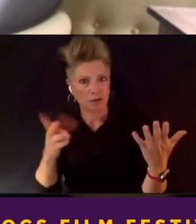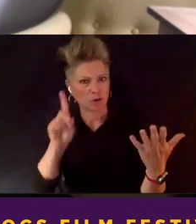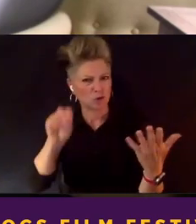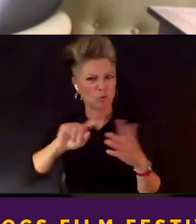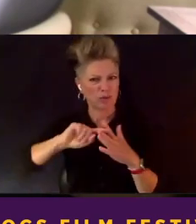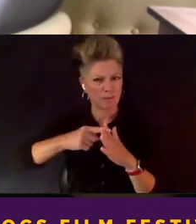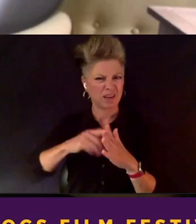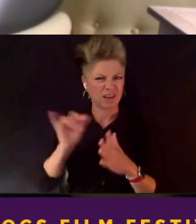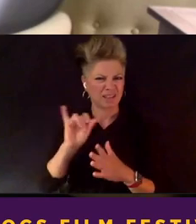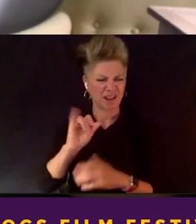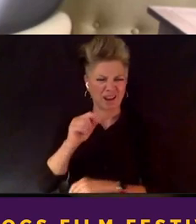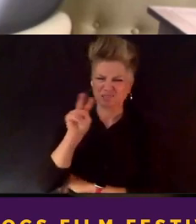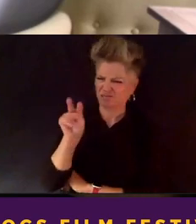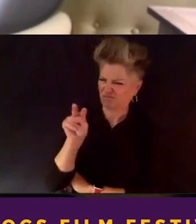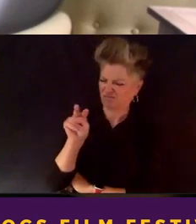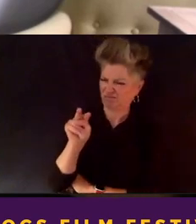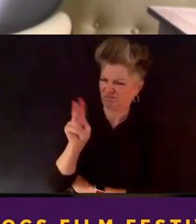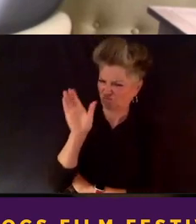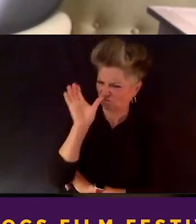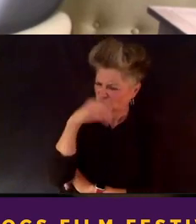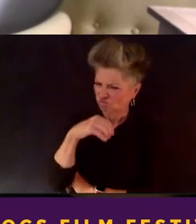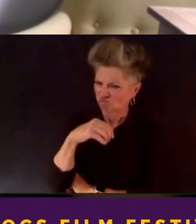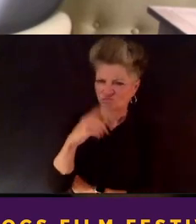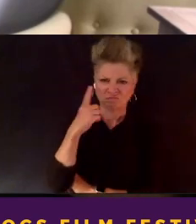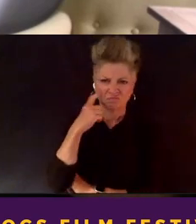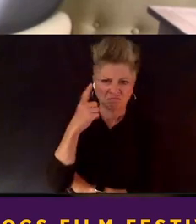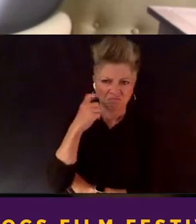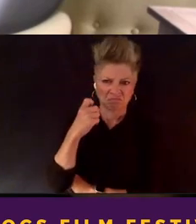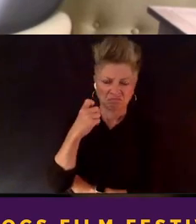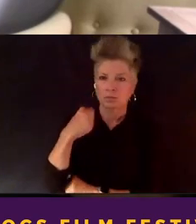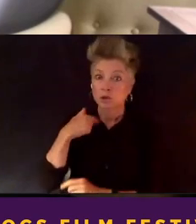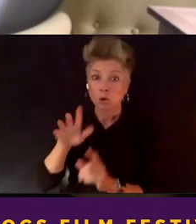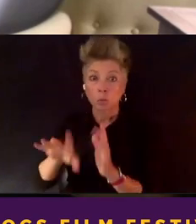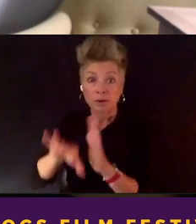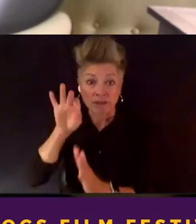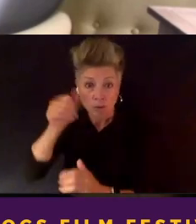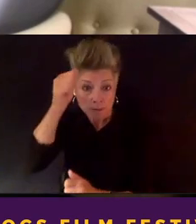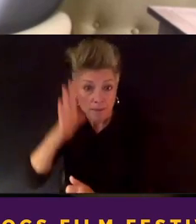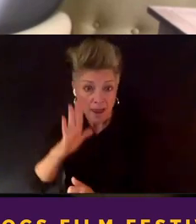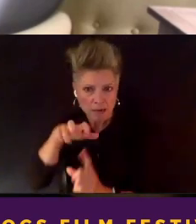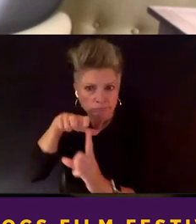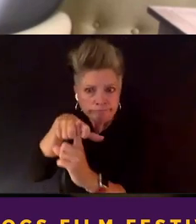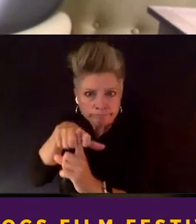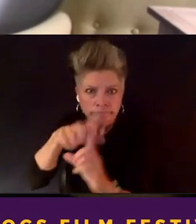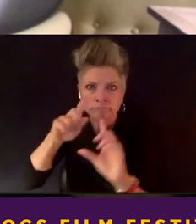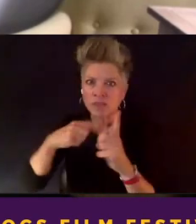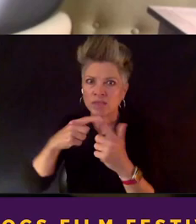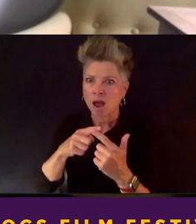we tracked him down and it turned out to be true, you know, and then we spent the next